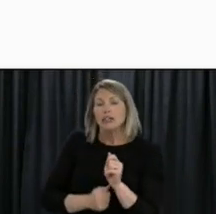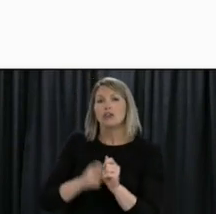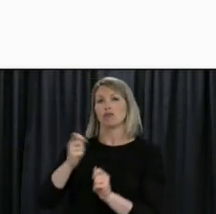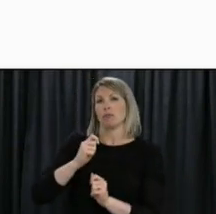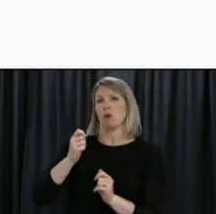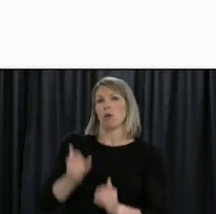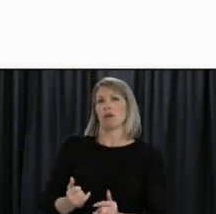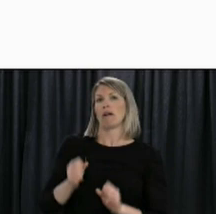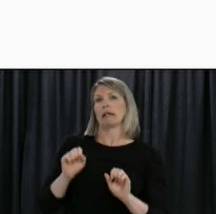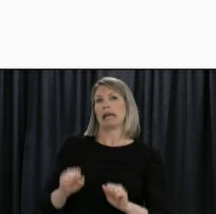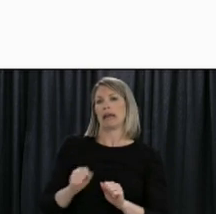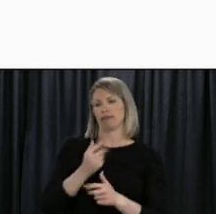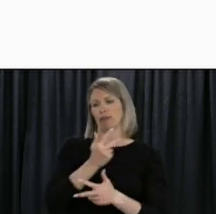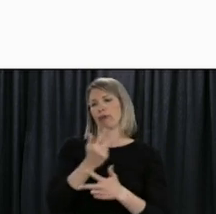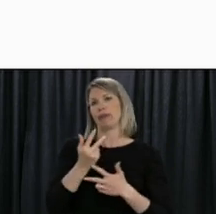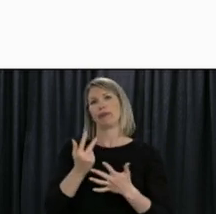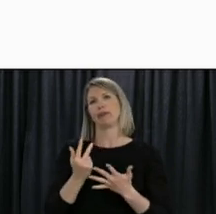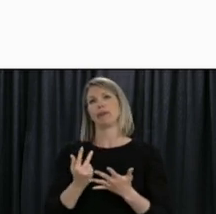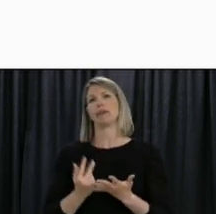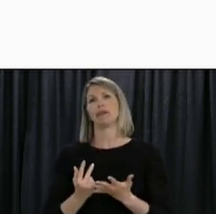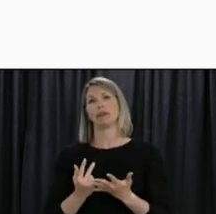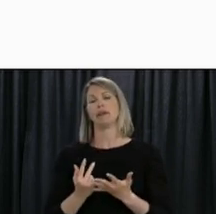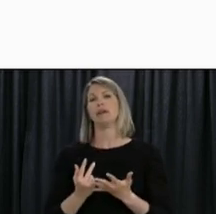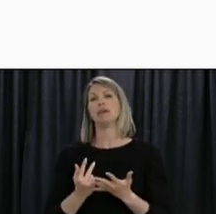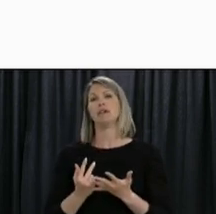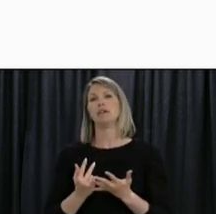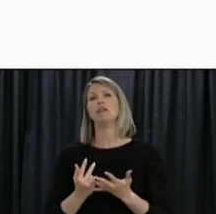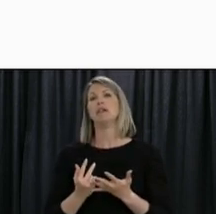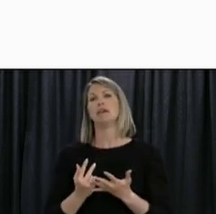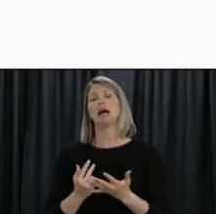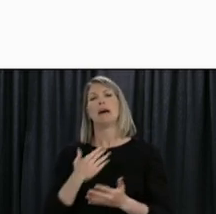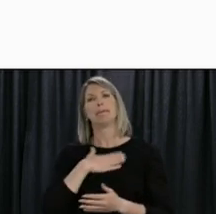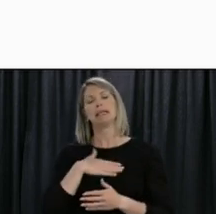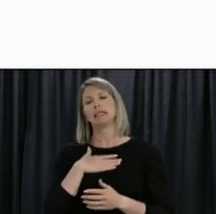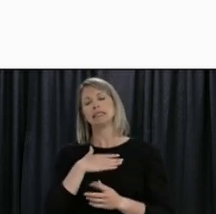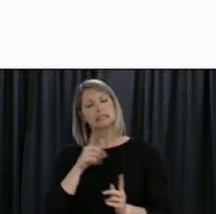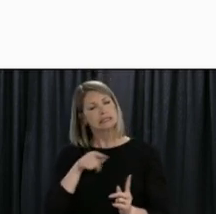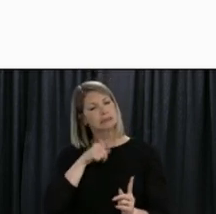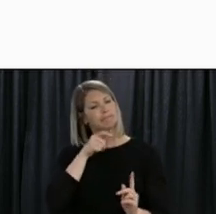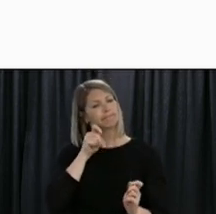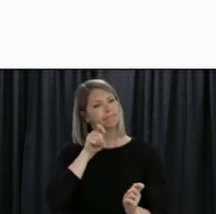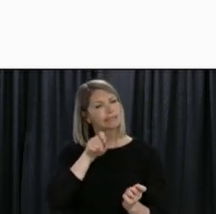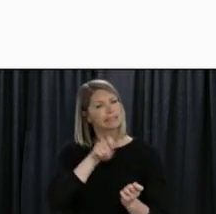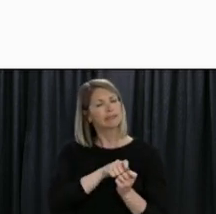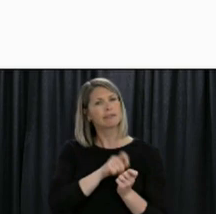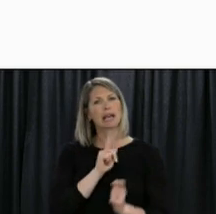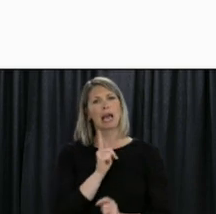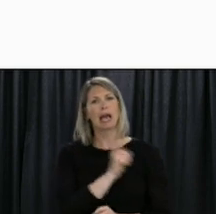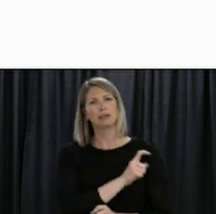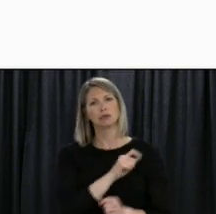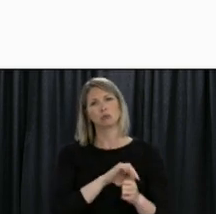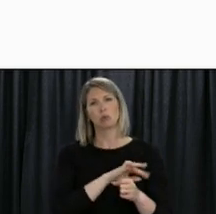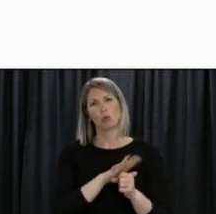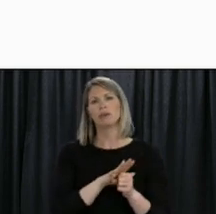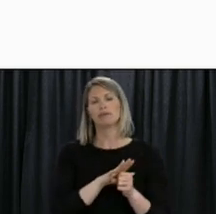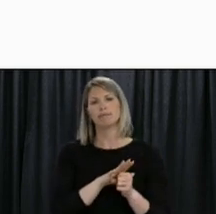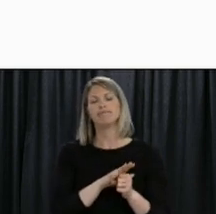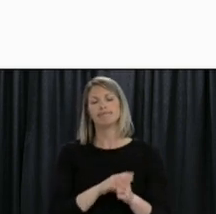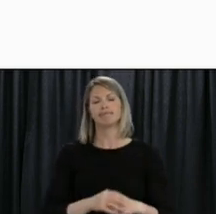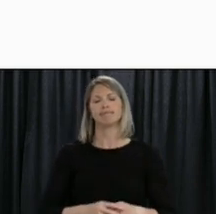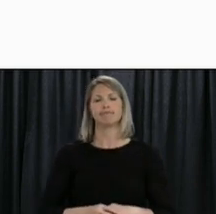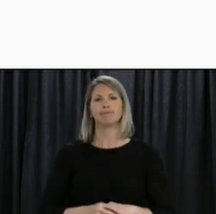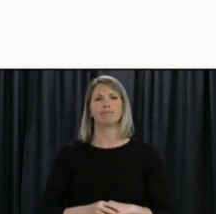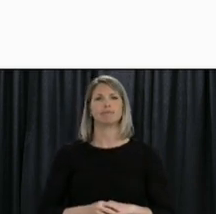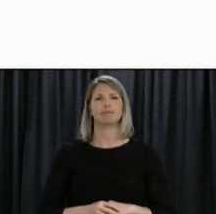ask two questions and one follow-up. We suggest that you not ask rumour-based questions. The purpose of these briefings is to address COVID